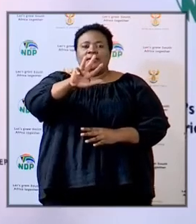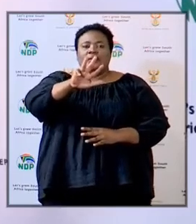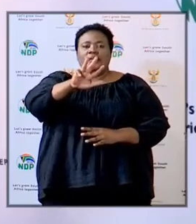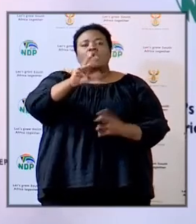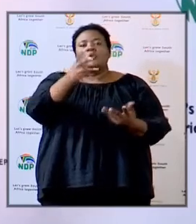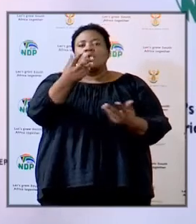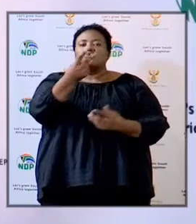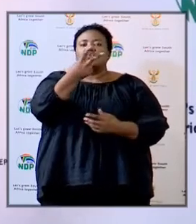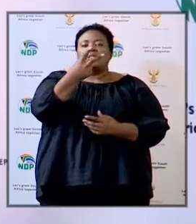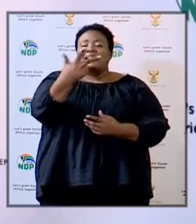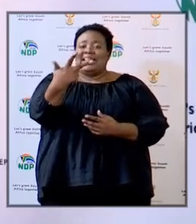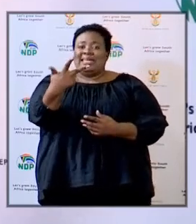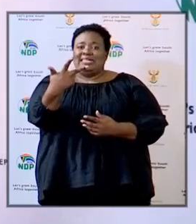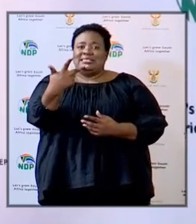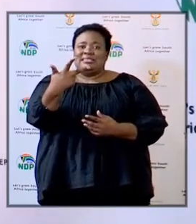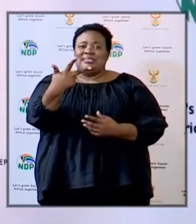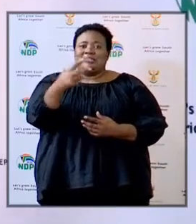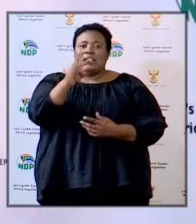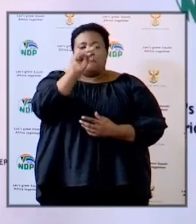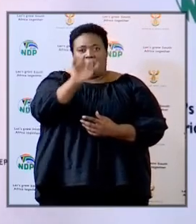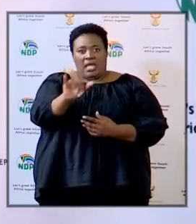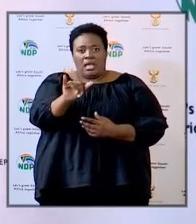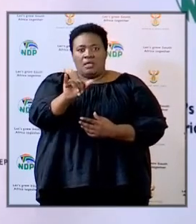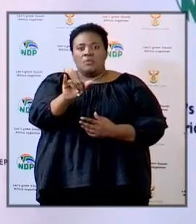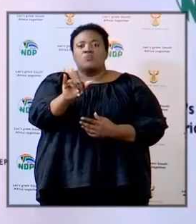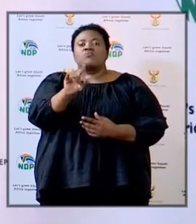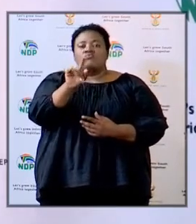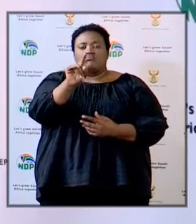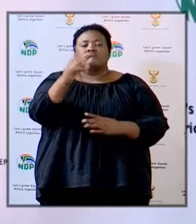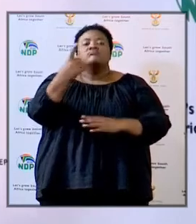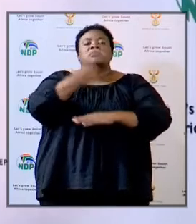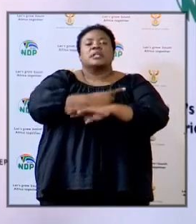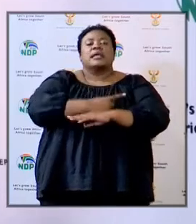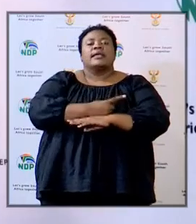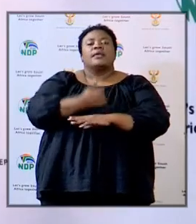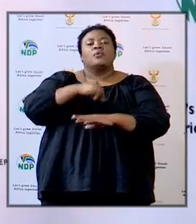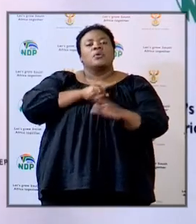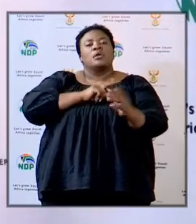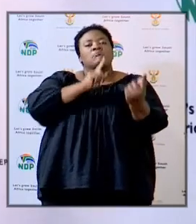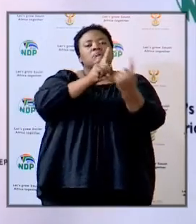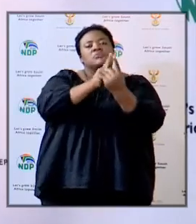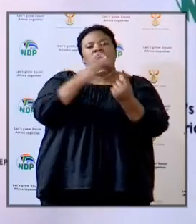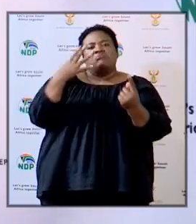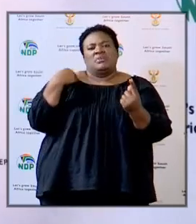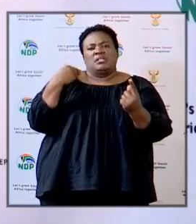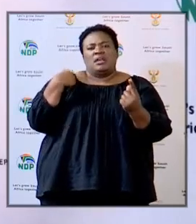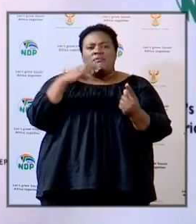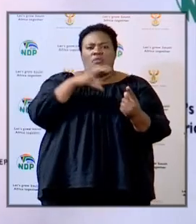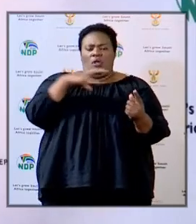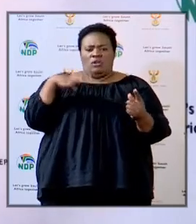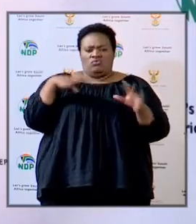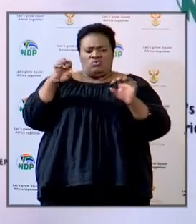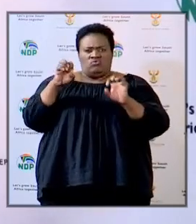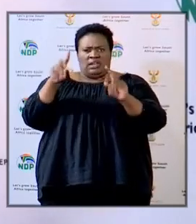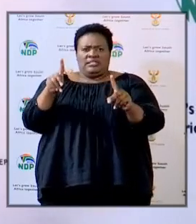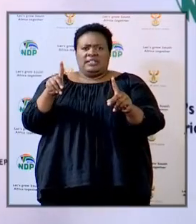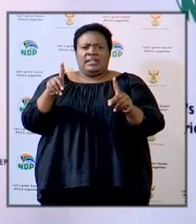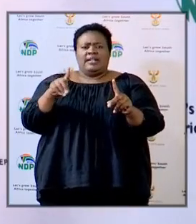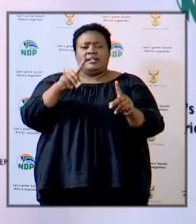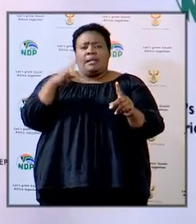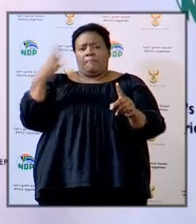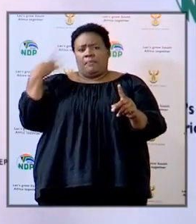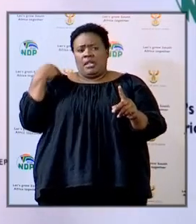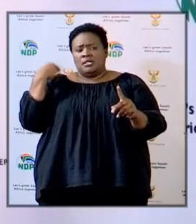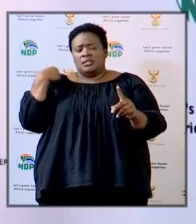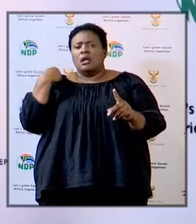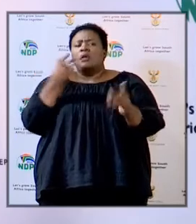D-date. We also went to the Minister and the Council of Education Ministers to share our